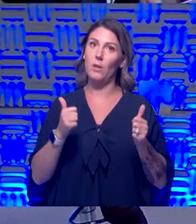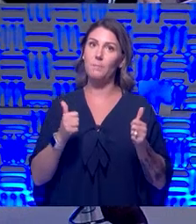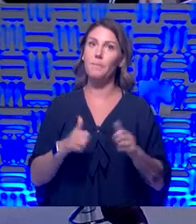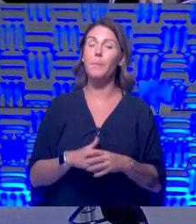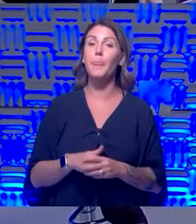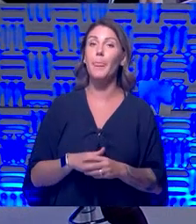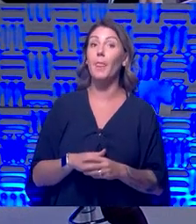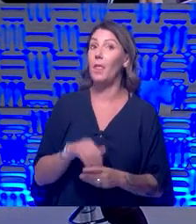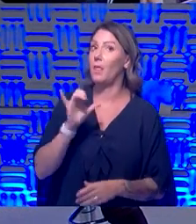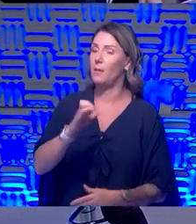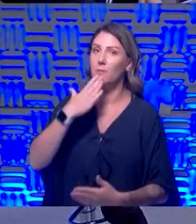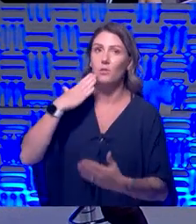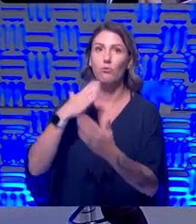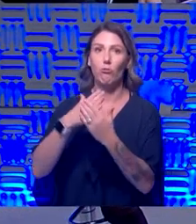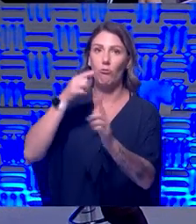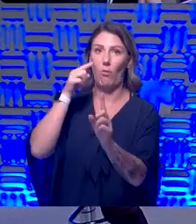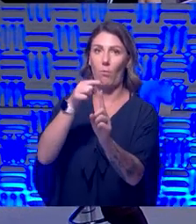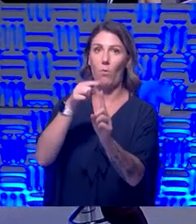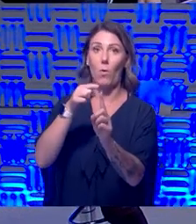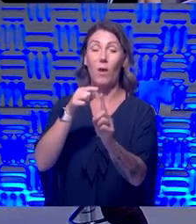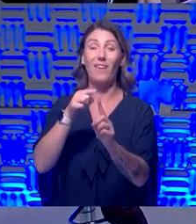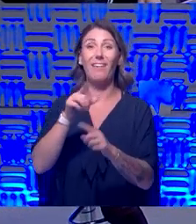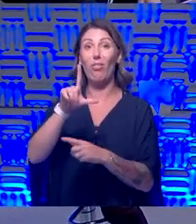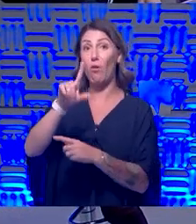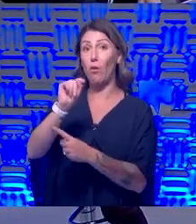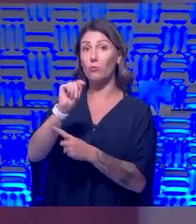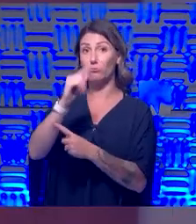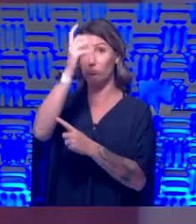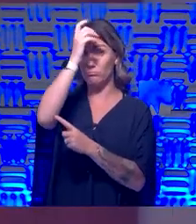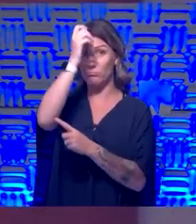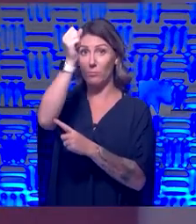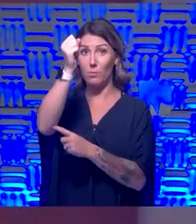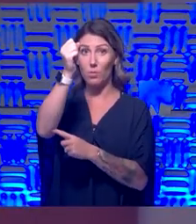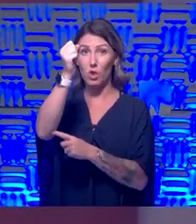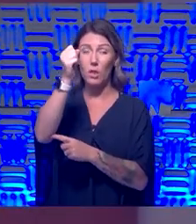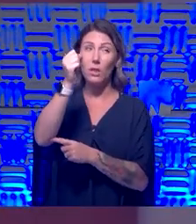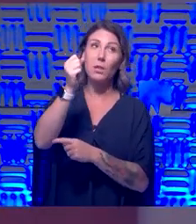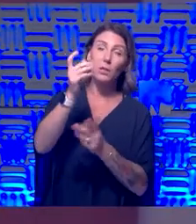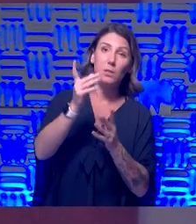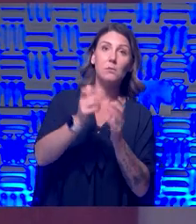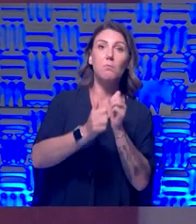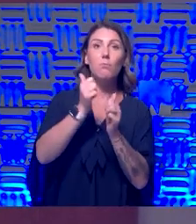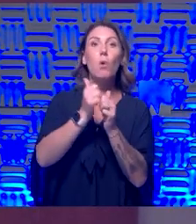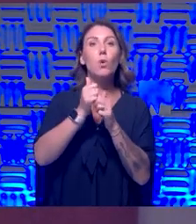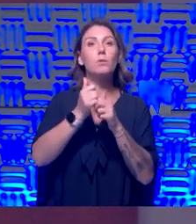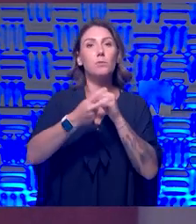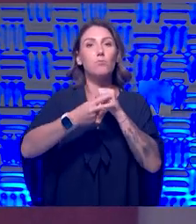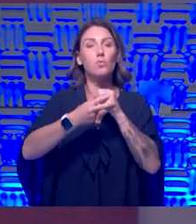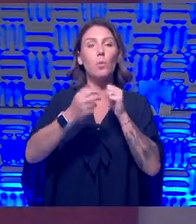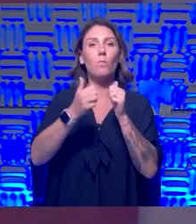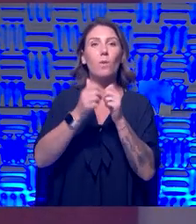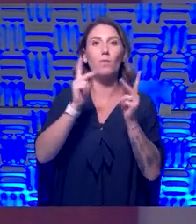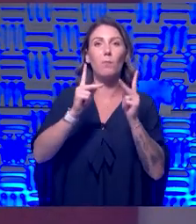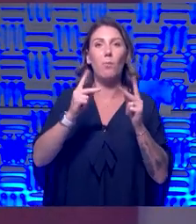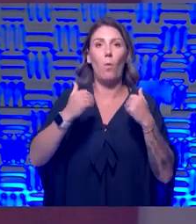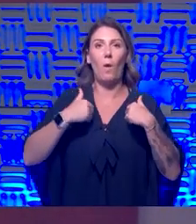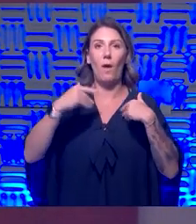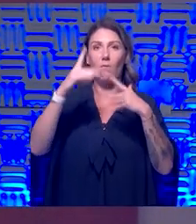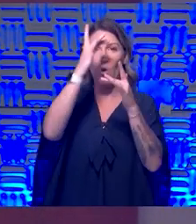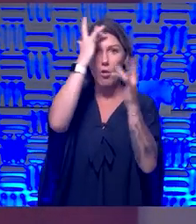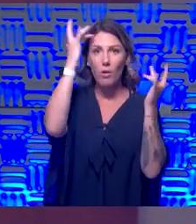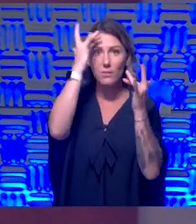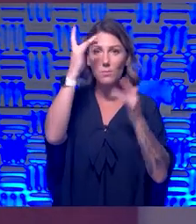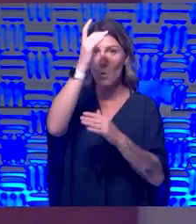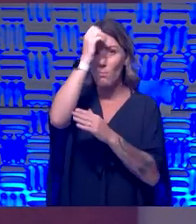yeah, I mean, that's a good point is long term memory is relatively preserved in people with Alzheimer's disease. So memories of